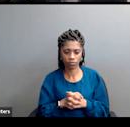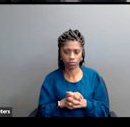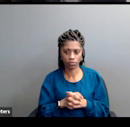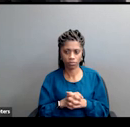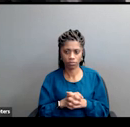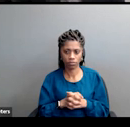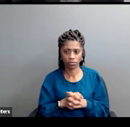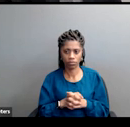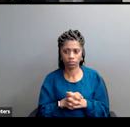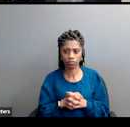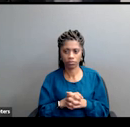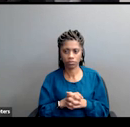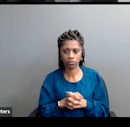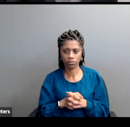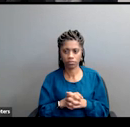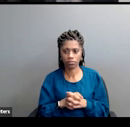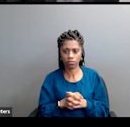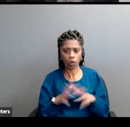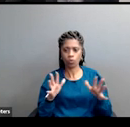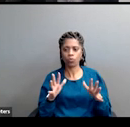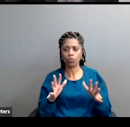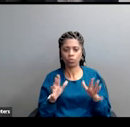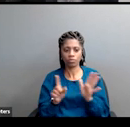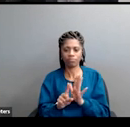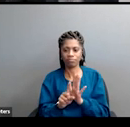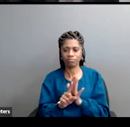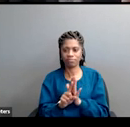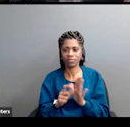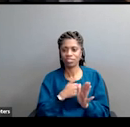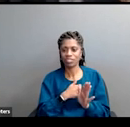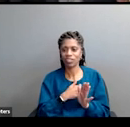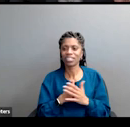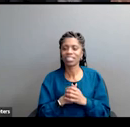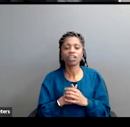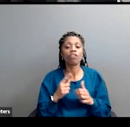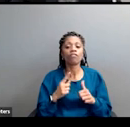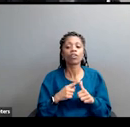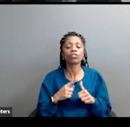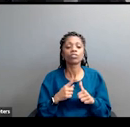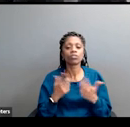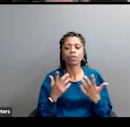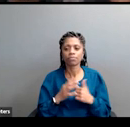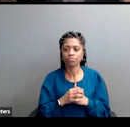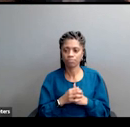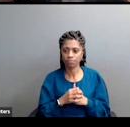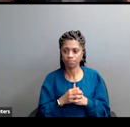First and foremost, I have to, sorry about that. First and foremost,